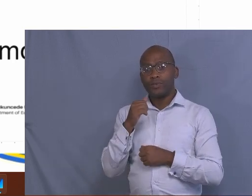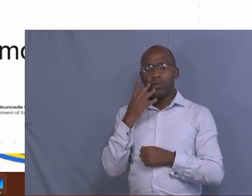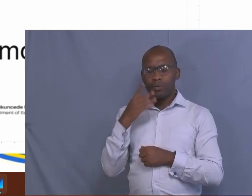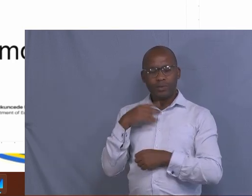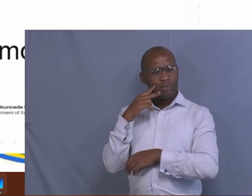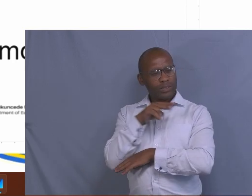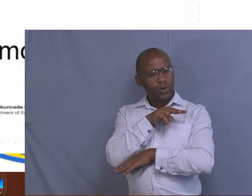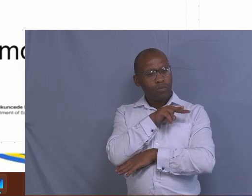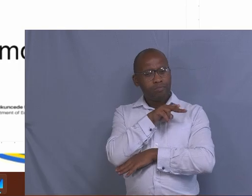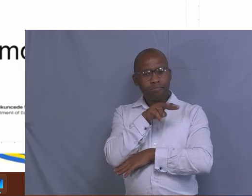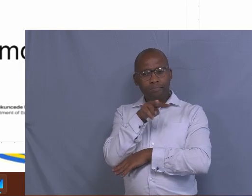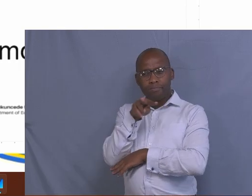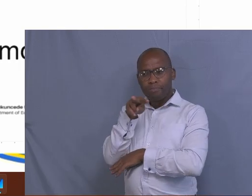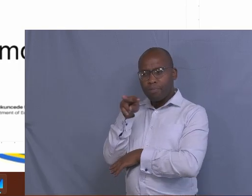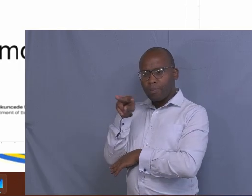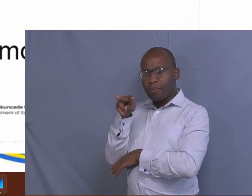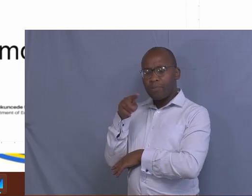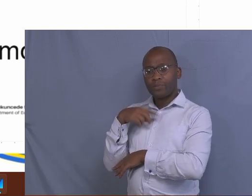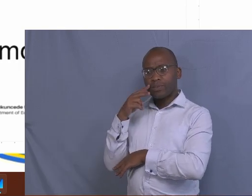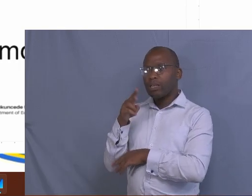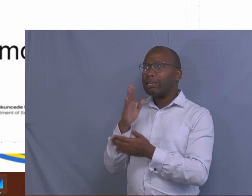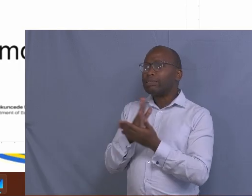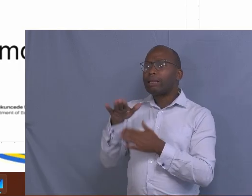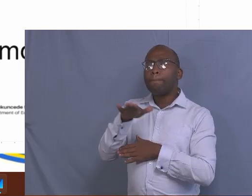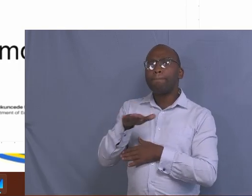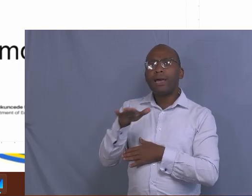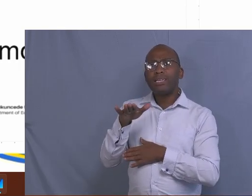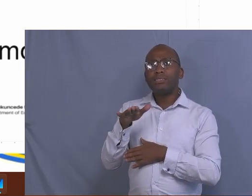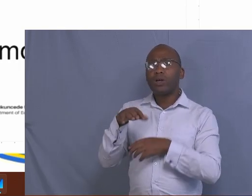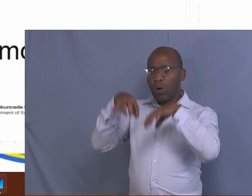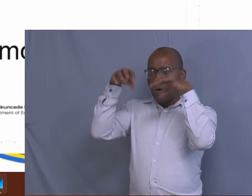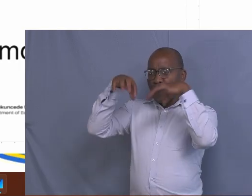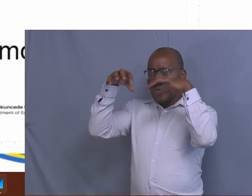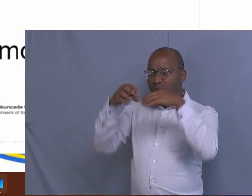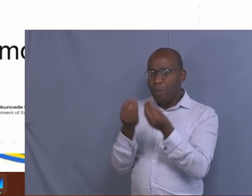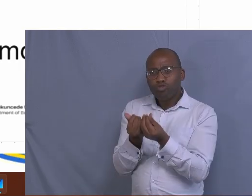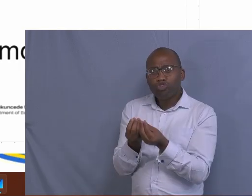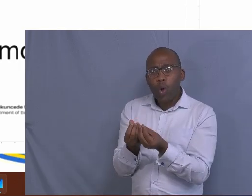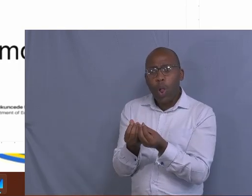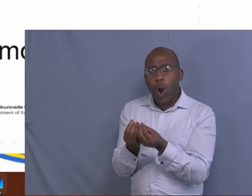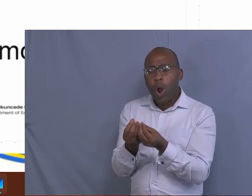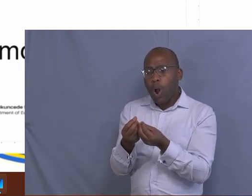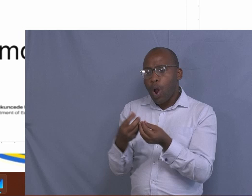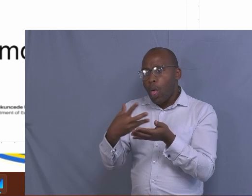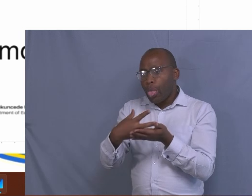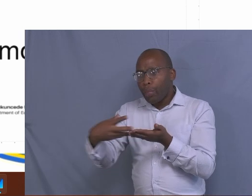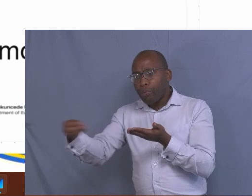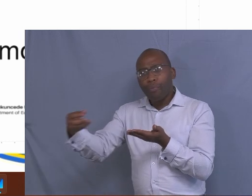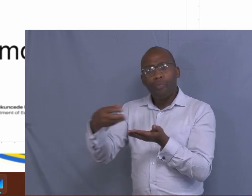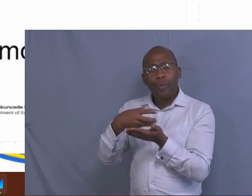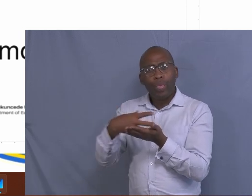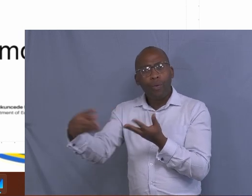field, there are areas where soil erosion normally takes place. There are areas where there is moderate